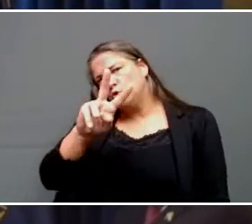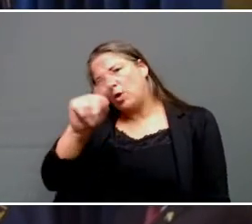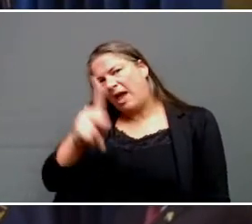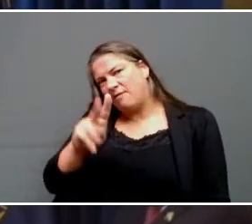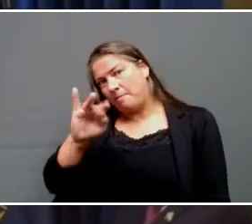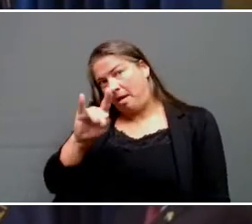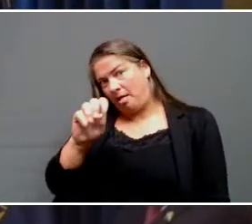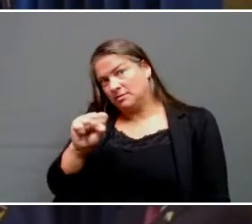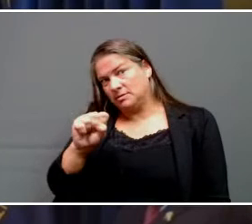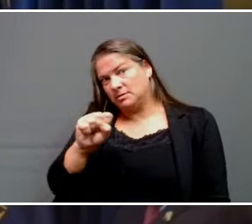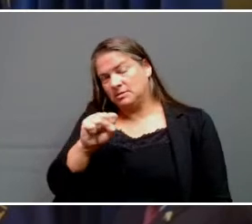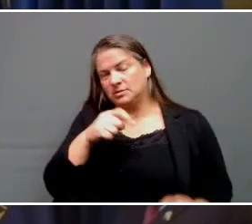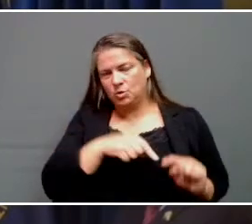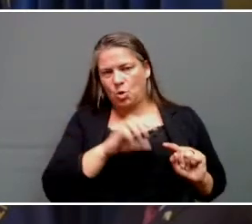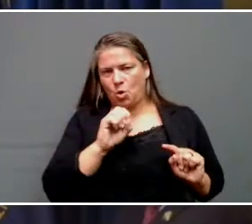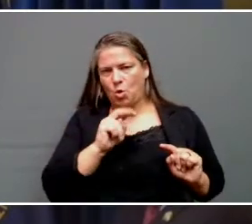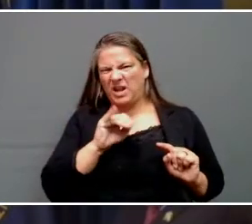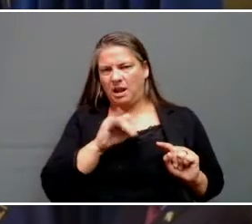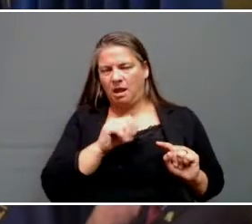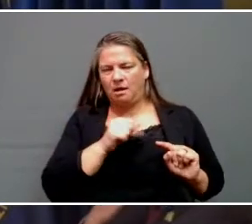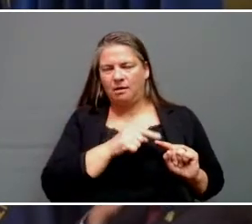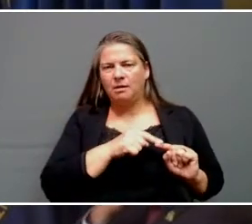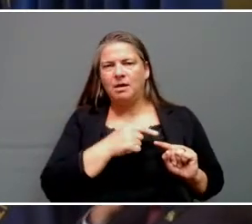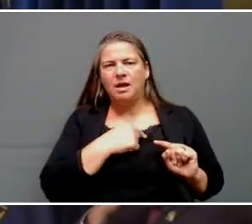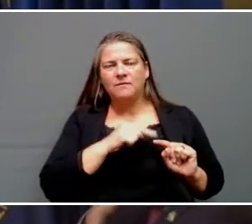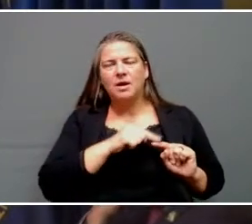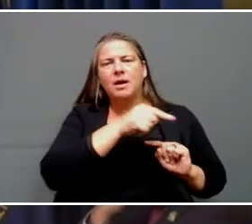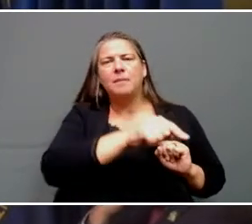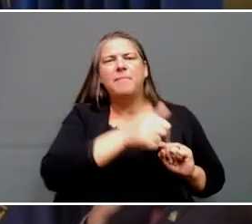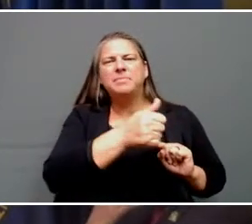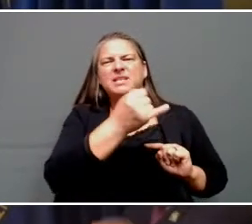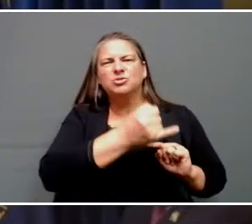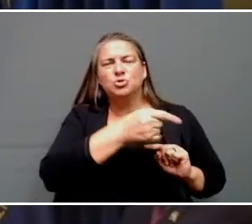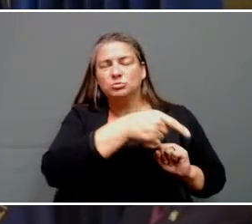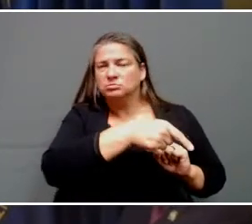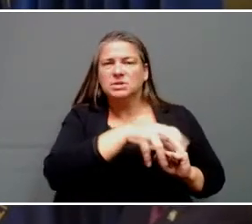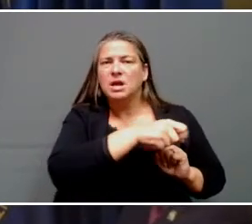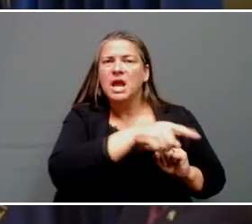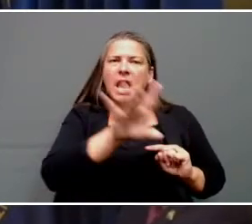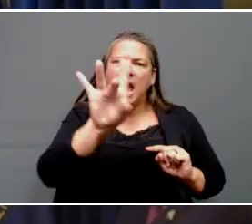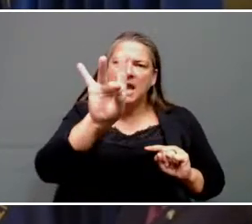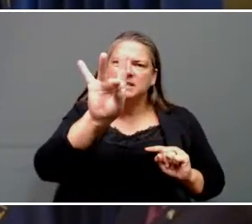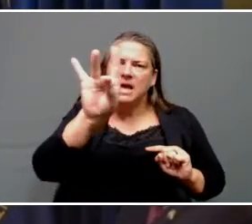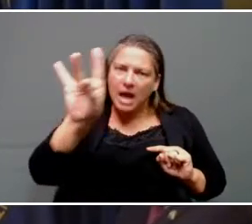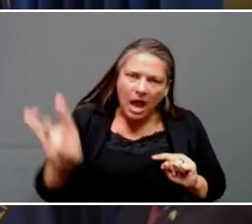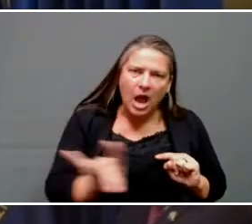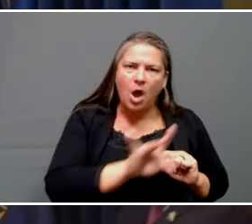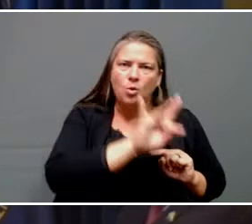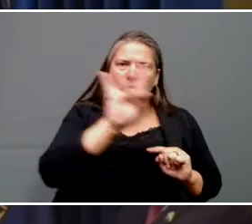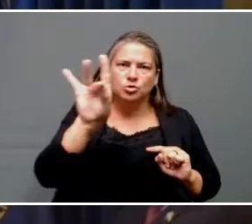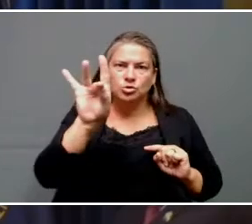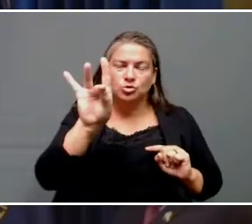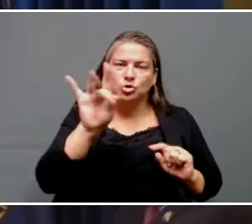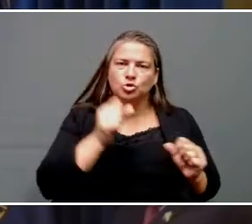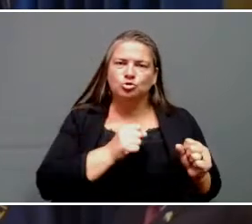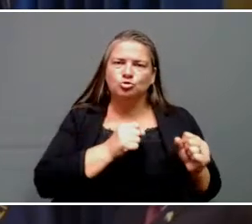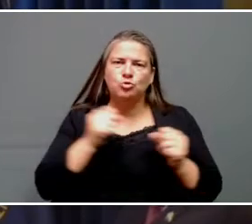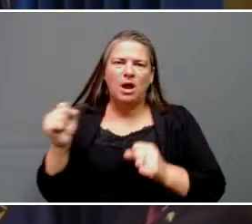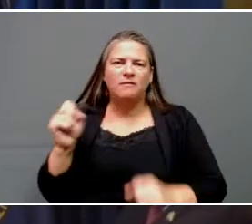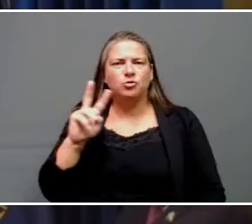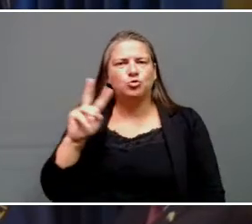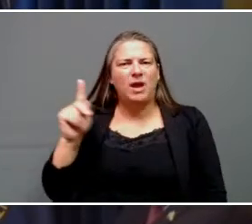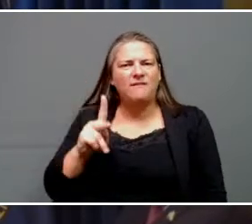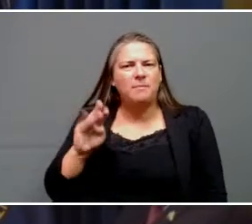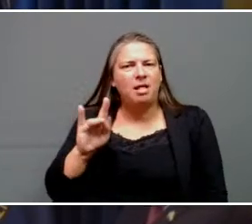Oneida. Some people will know the Oneida Baptist Institute. It took them eight hours to go two and a half miles digging